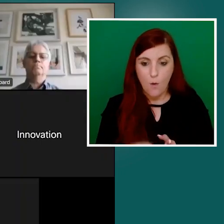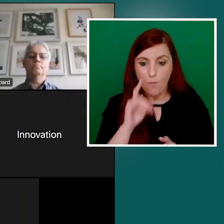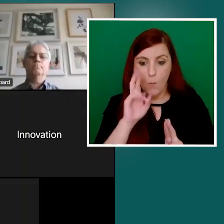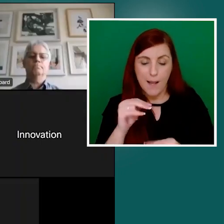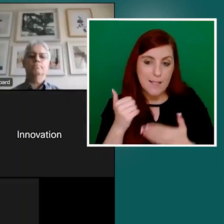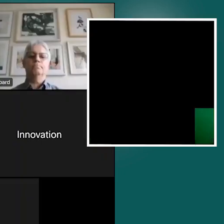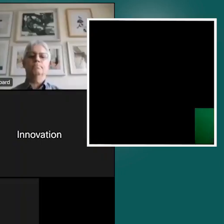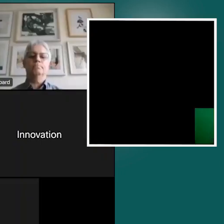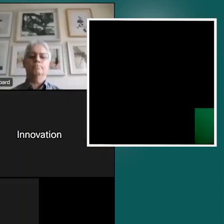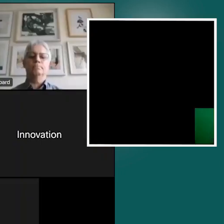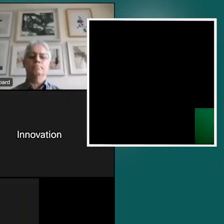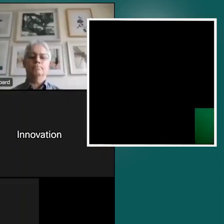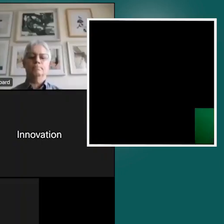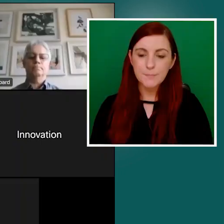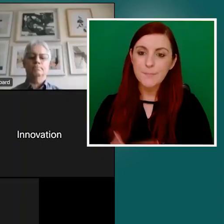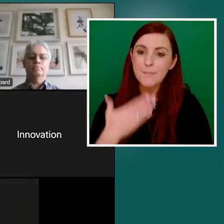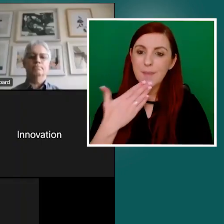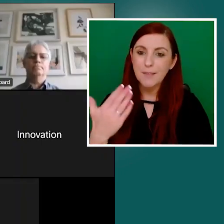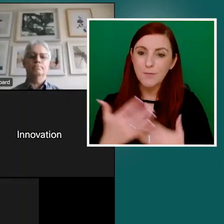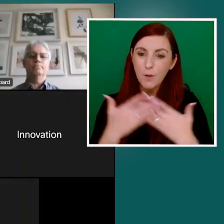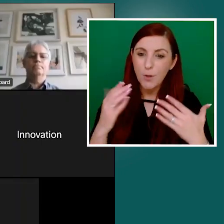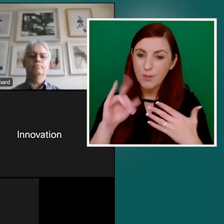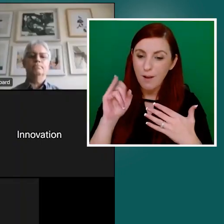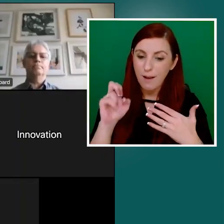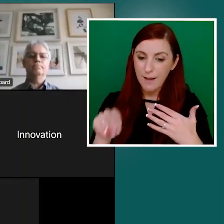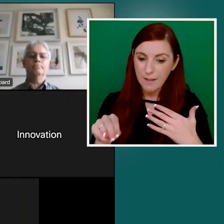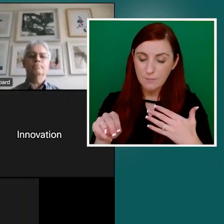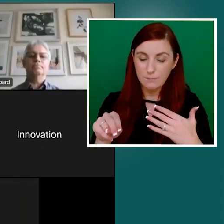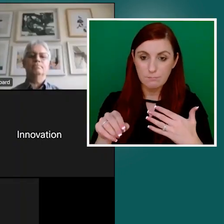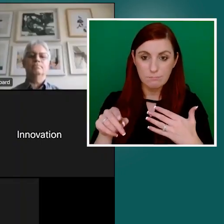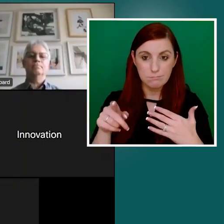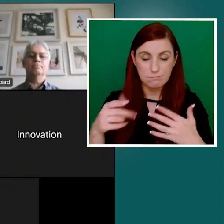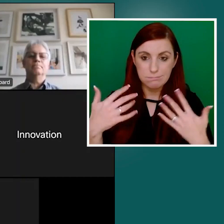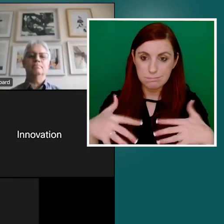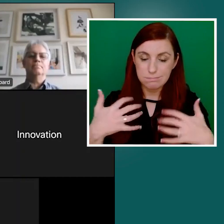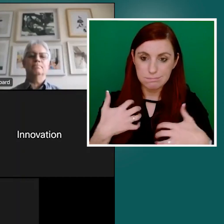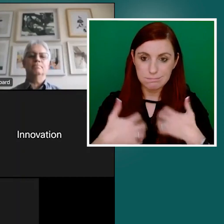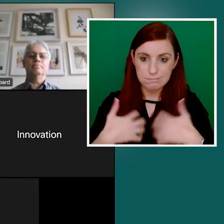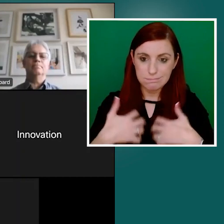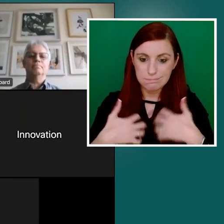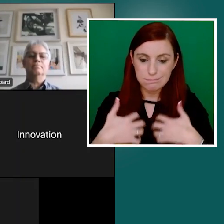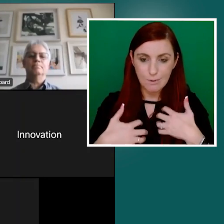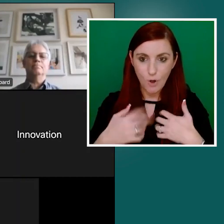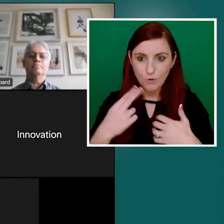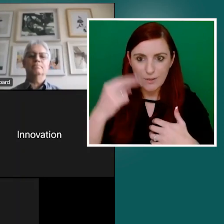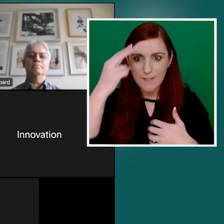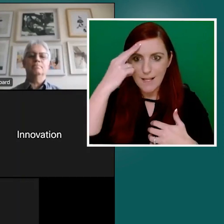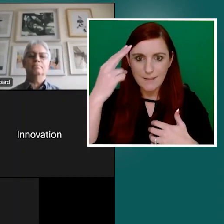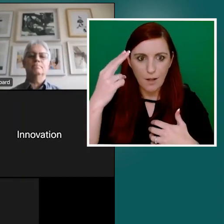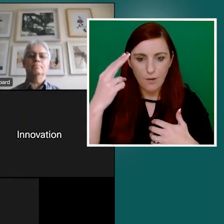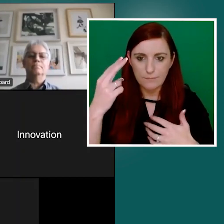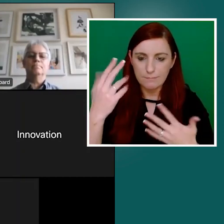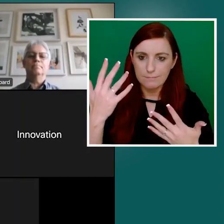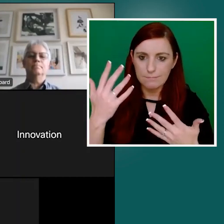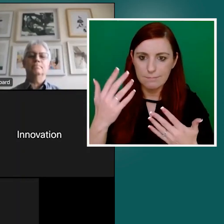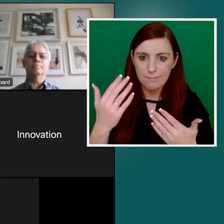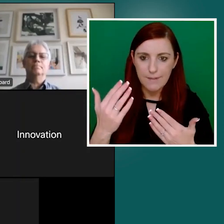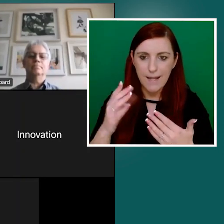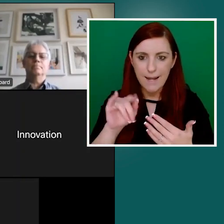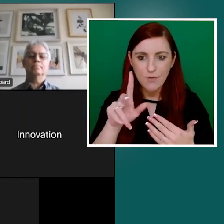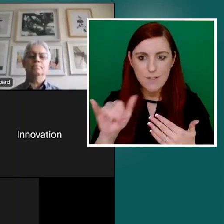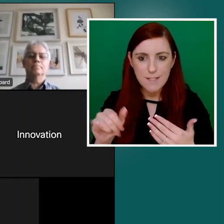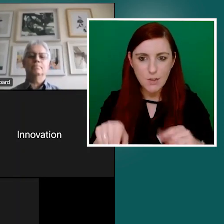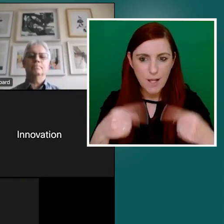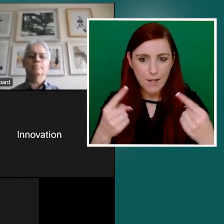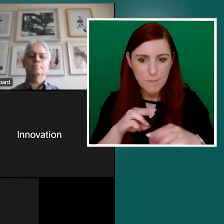Thank you very much, Colleen. And that was a really fascinating insight into, I suppose, the literacy challenges people face. Though for me, I think the